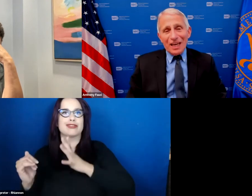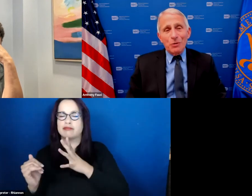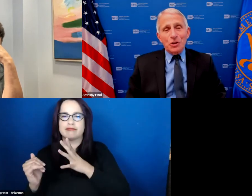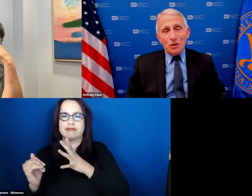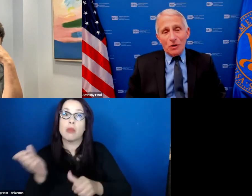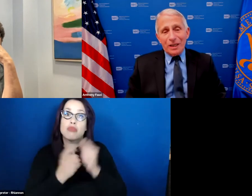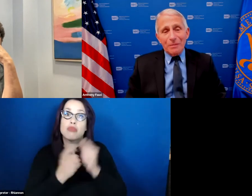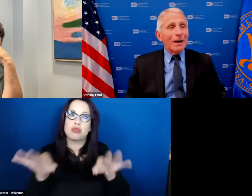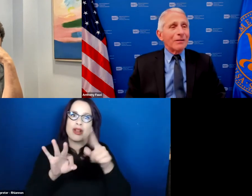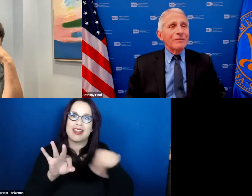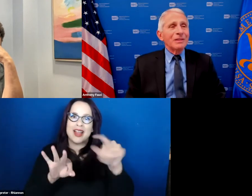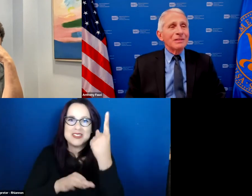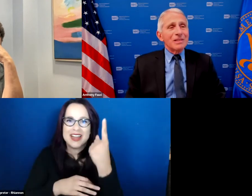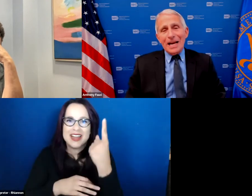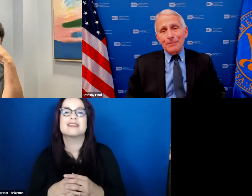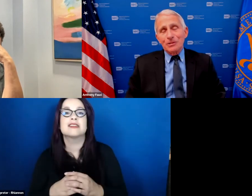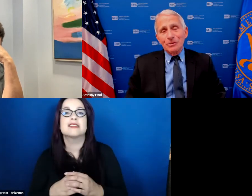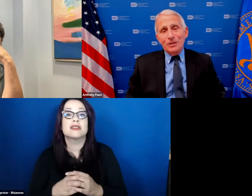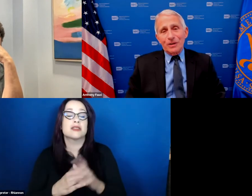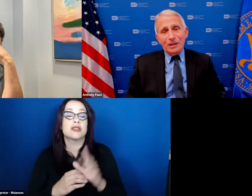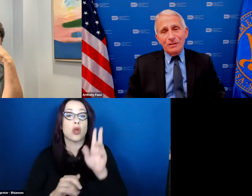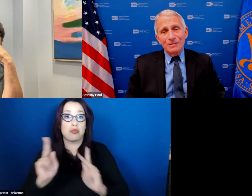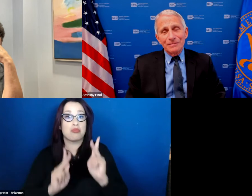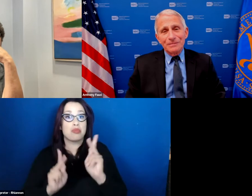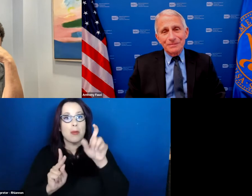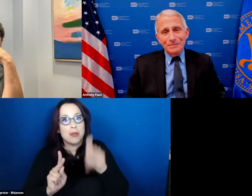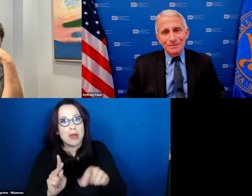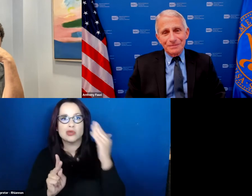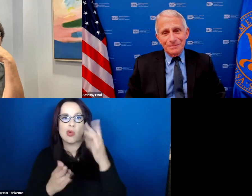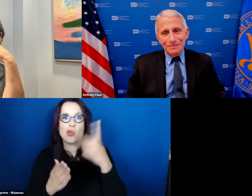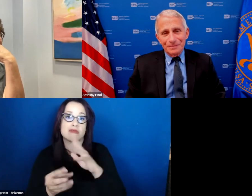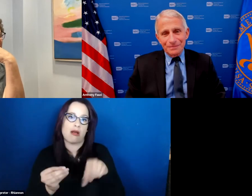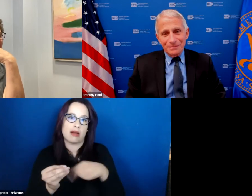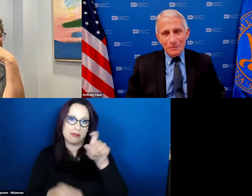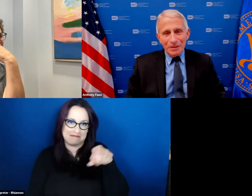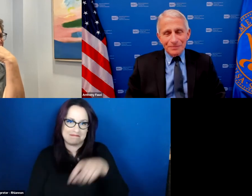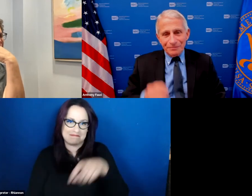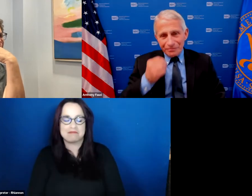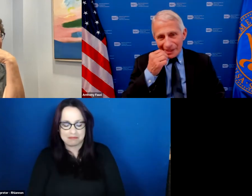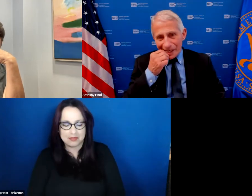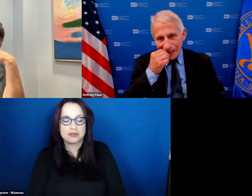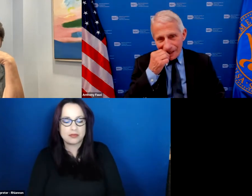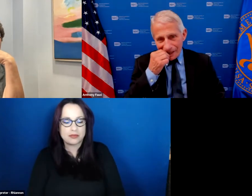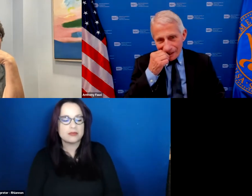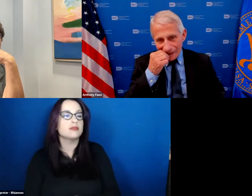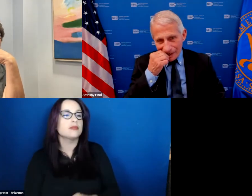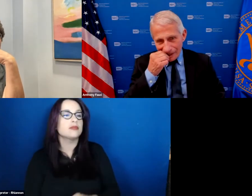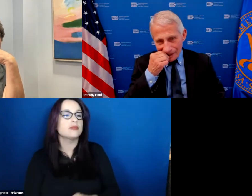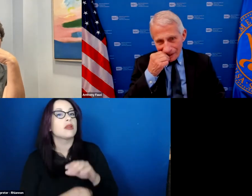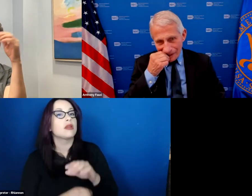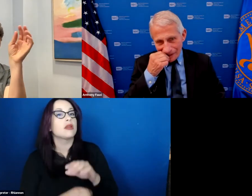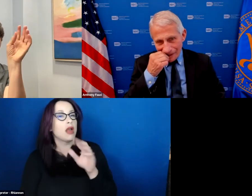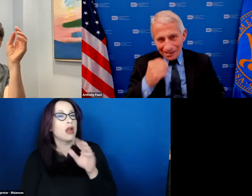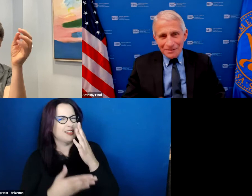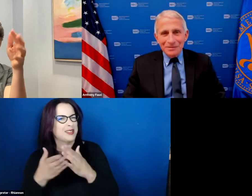understand what you're talking about is absolutely critical and in some ways it's putting aside some of the